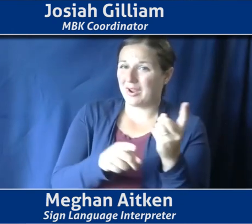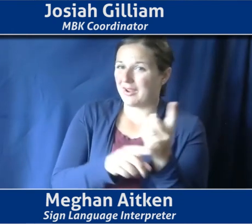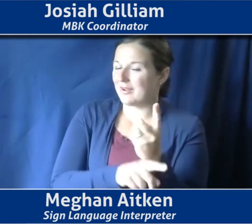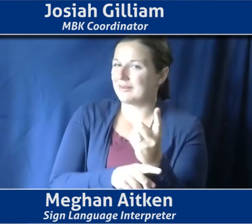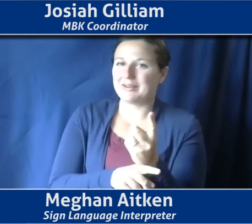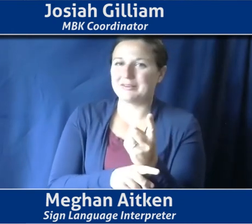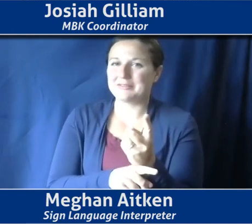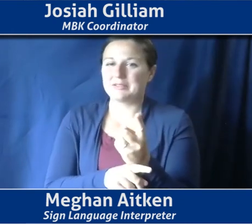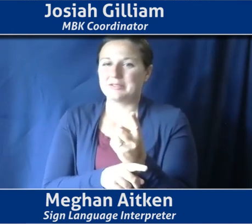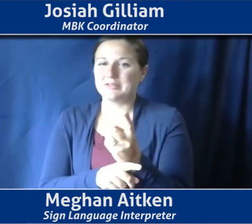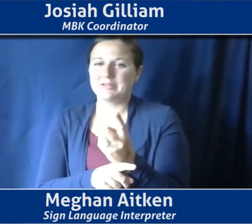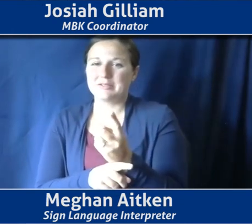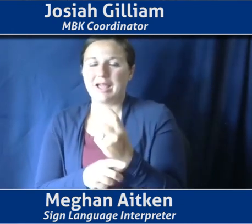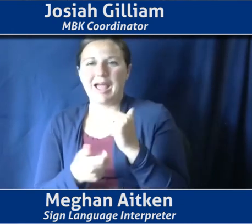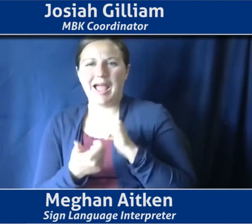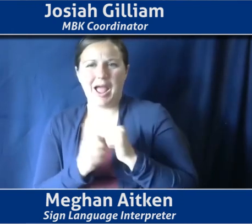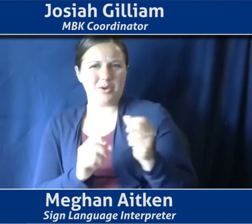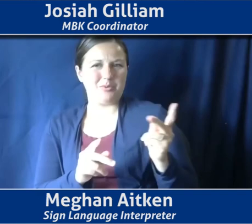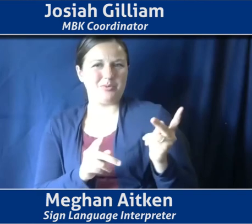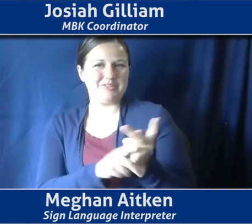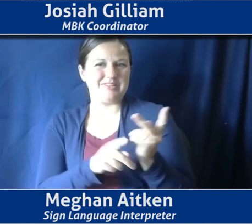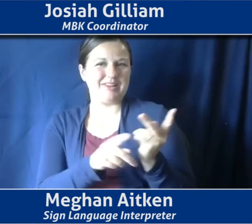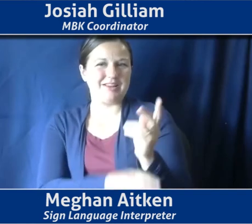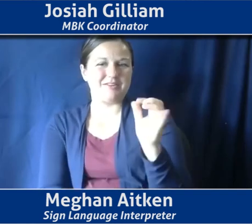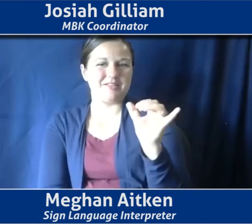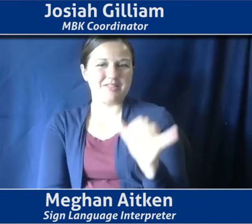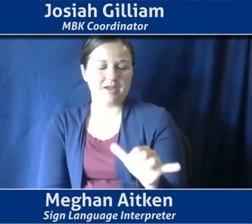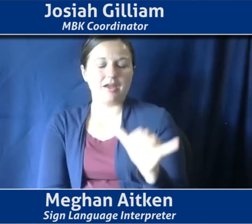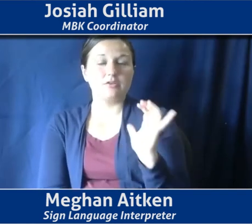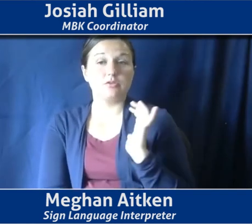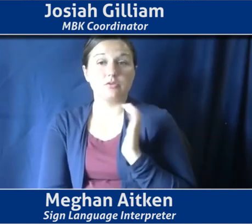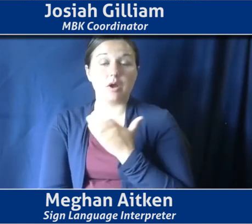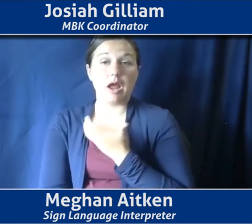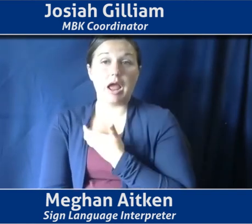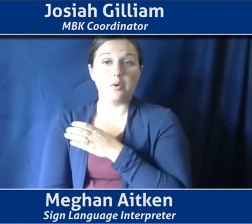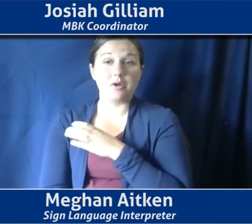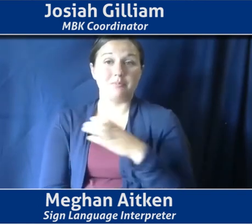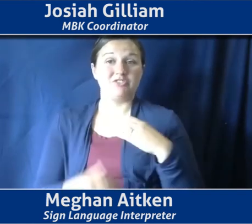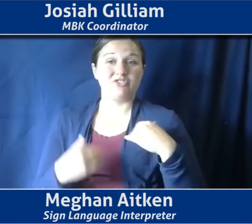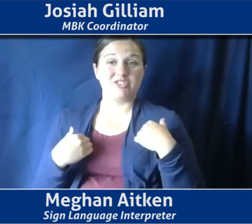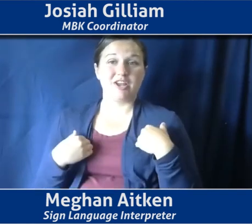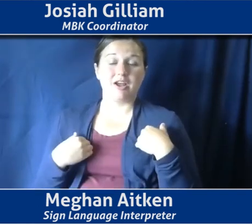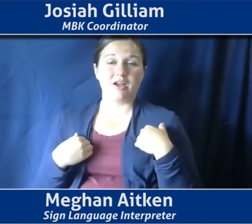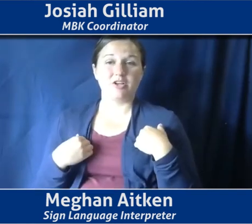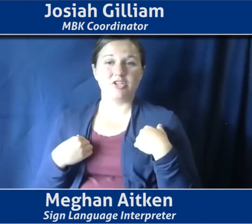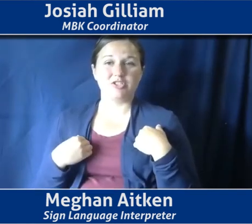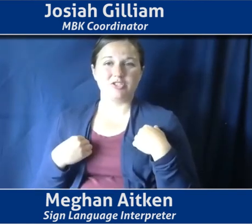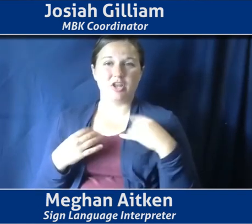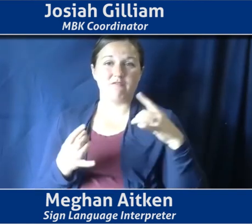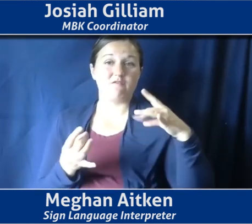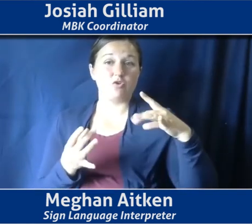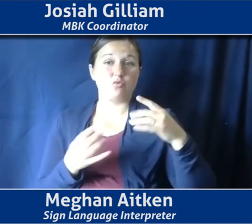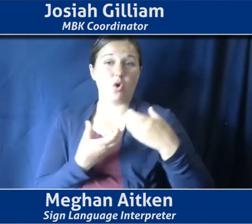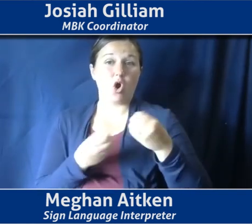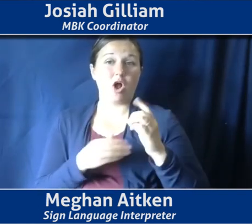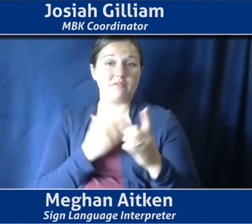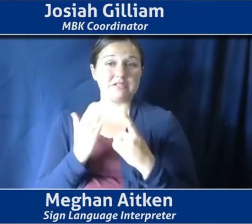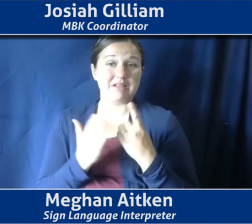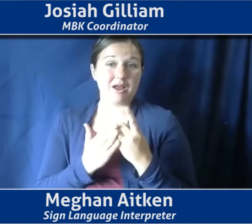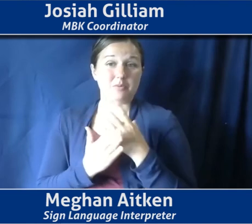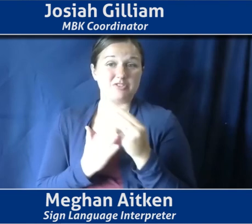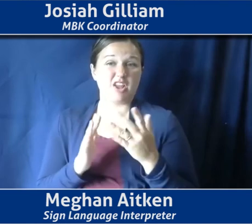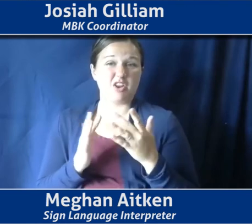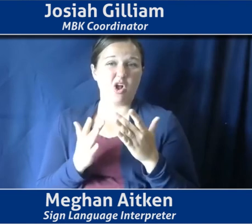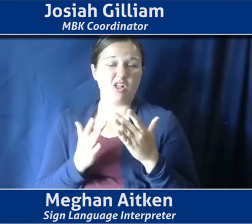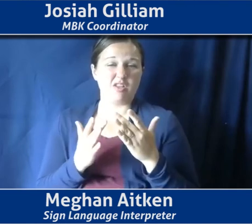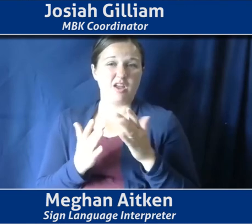human relations, um, right now has virtual office hours, and then they also have an online, um, component where you can reach out to them. So if you feel